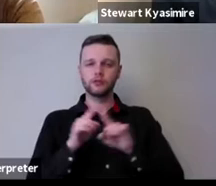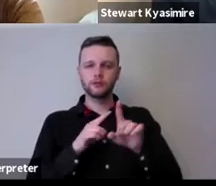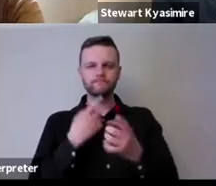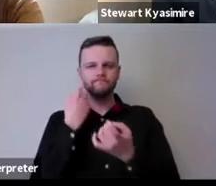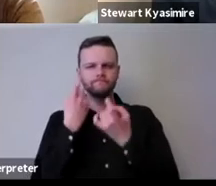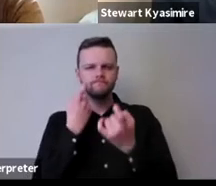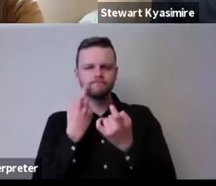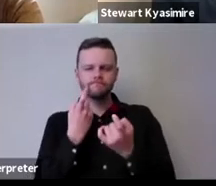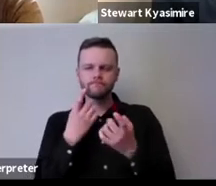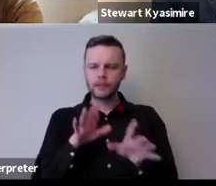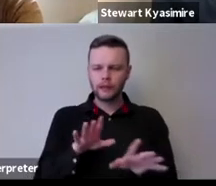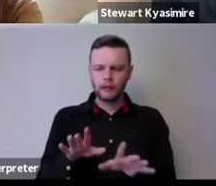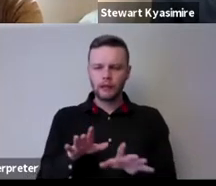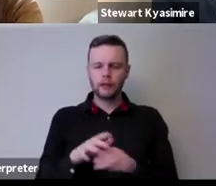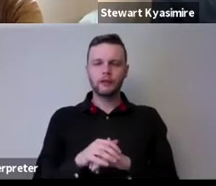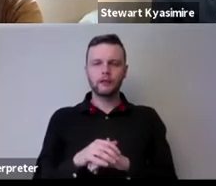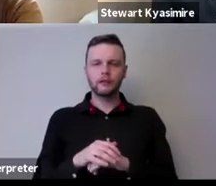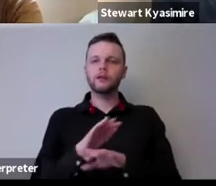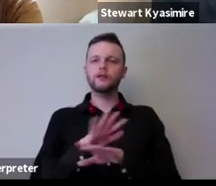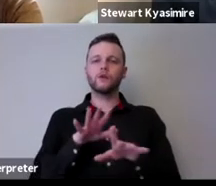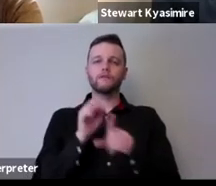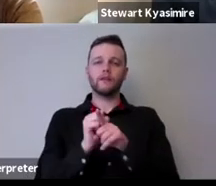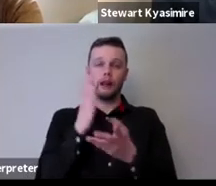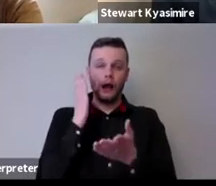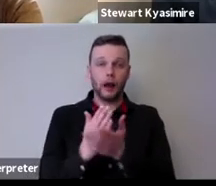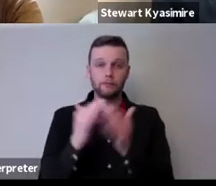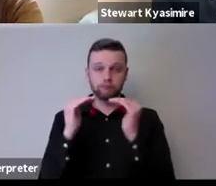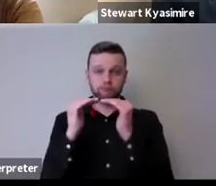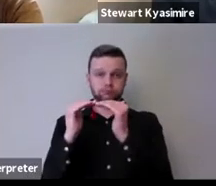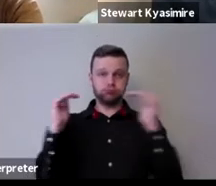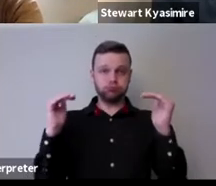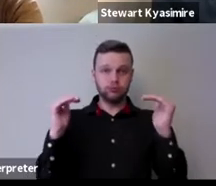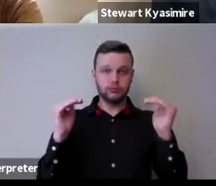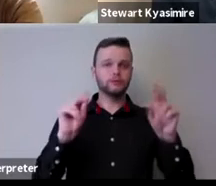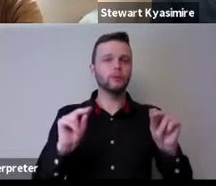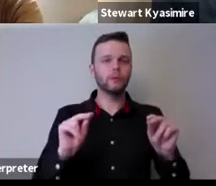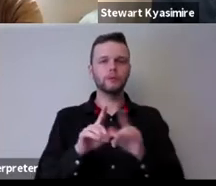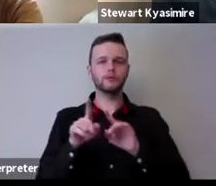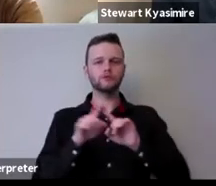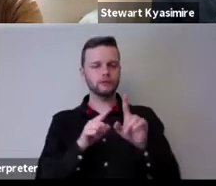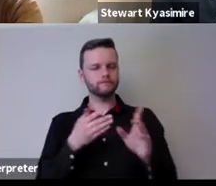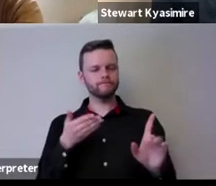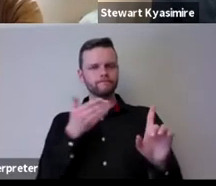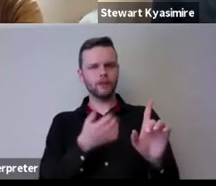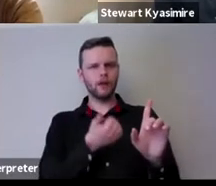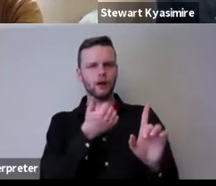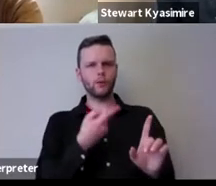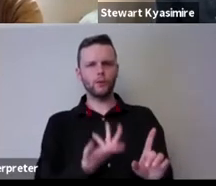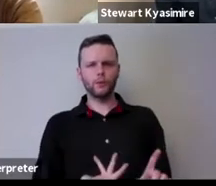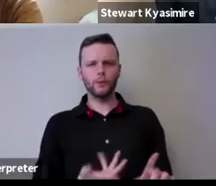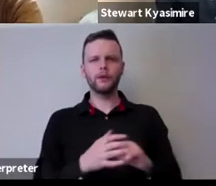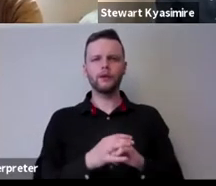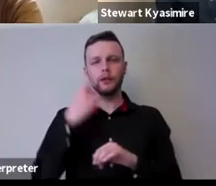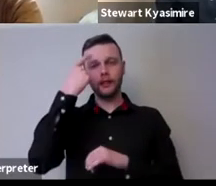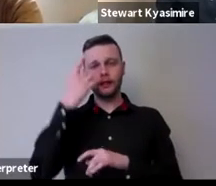bit not not not not exactly to find kind of exact equivalents for what an exhibition might be but the way we tried to approach it that was interesting was to